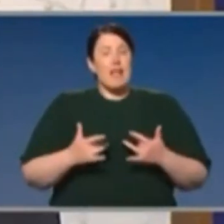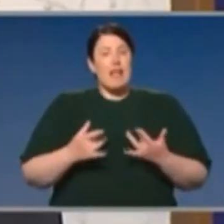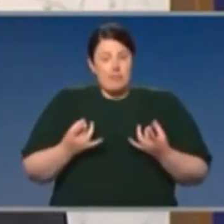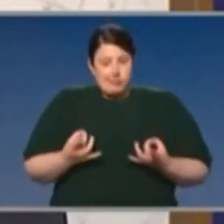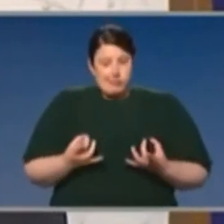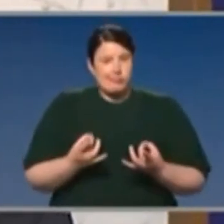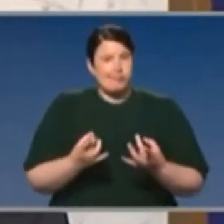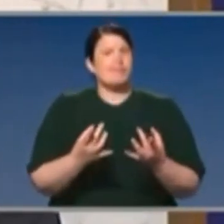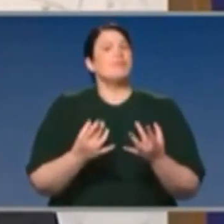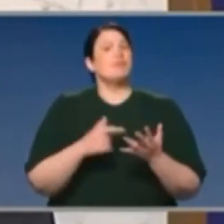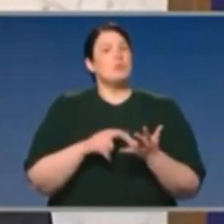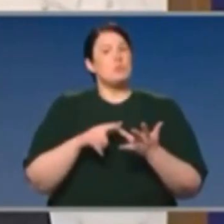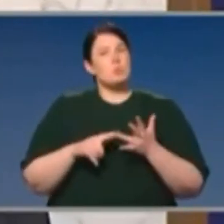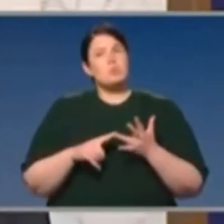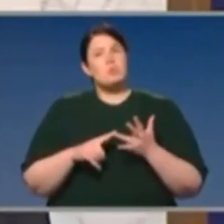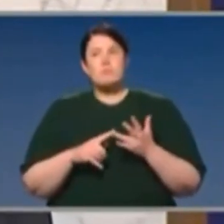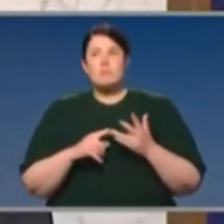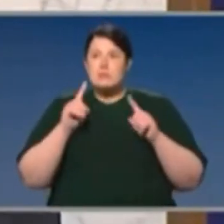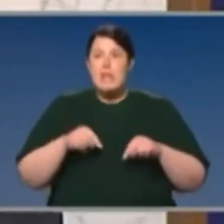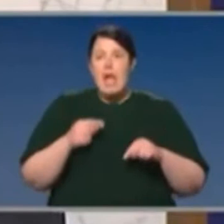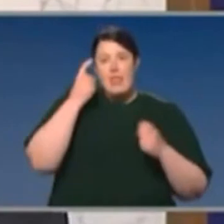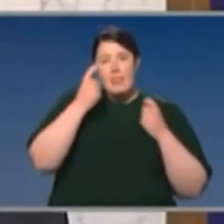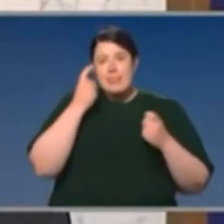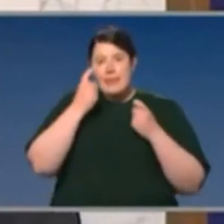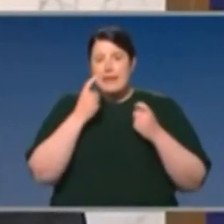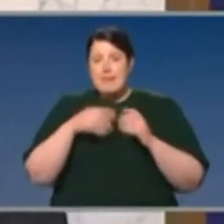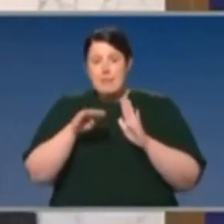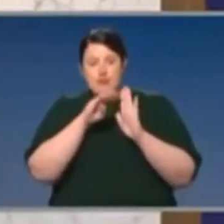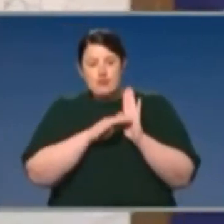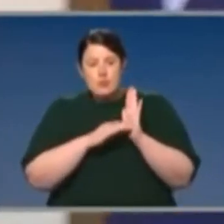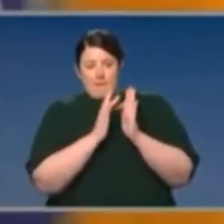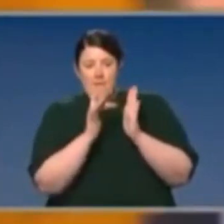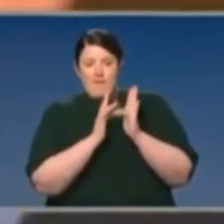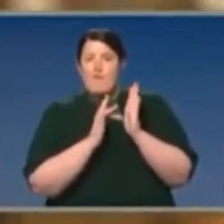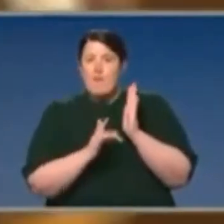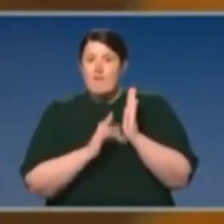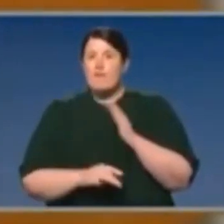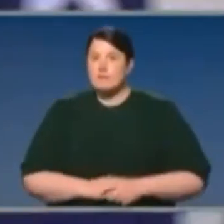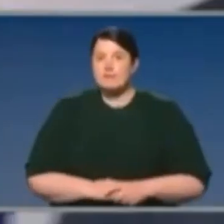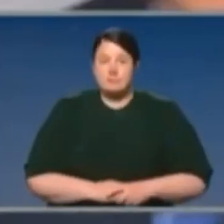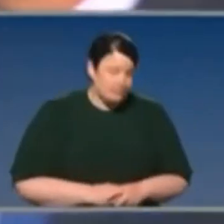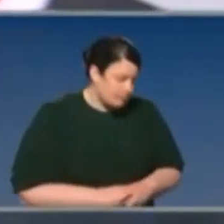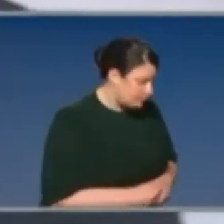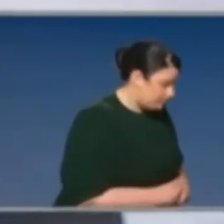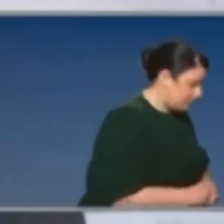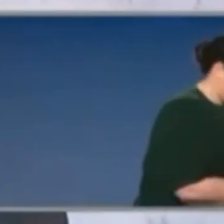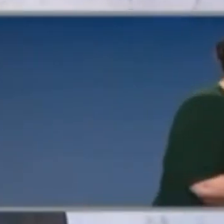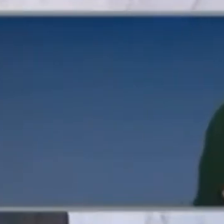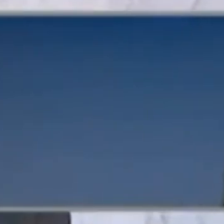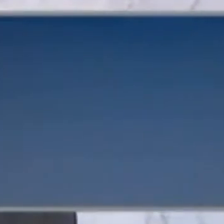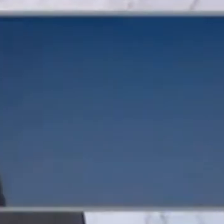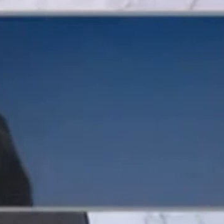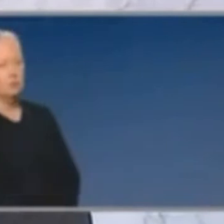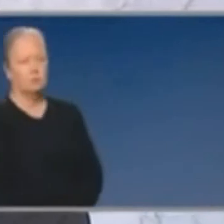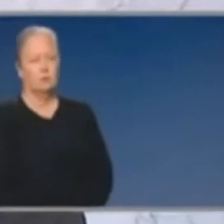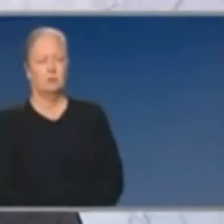strength of their position to take a somewhat less conservative approach to their restrictions. I hope that